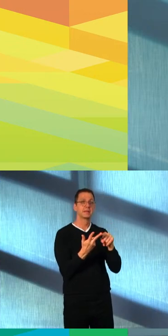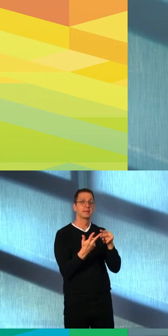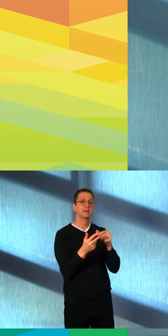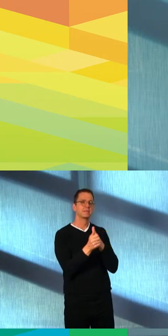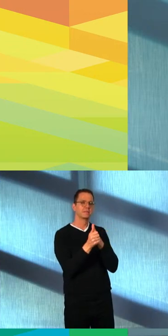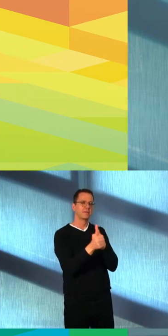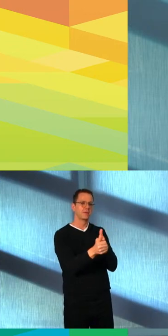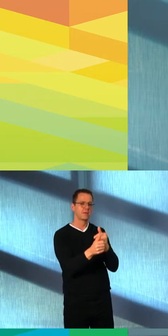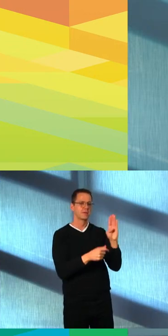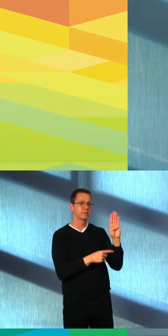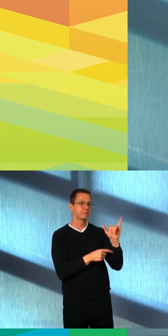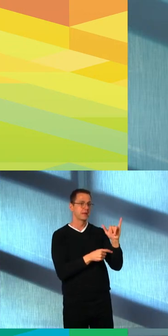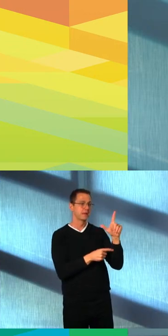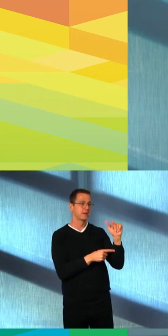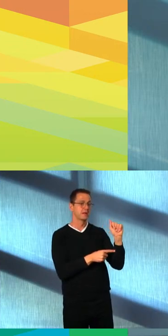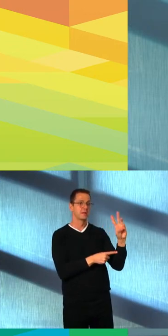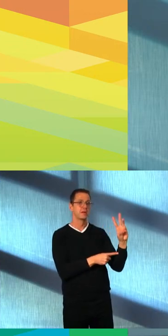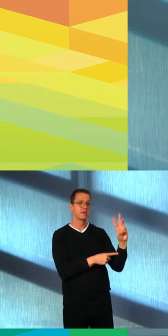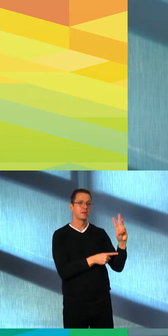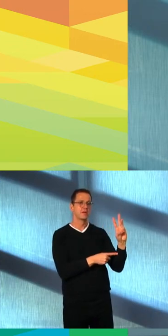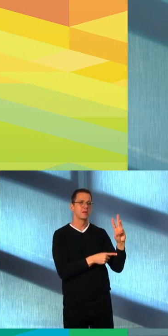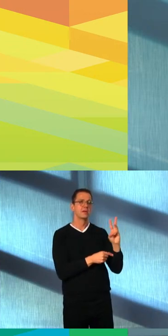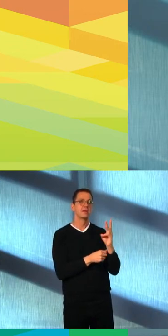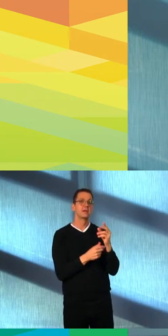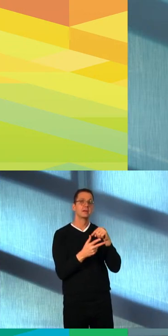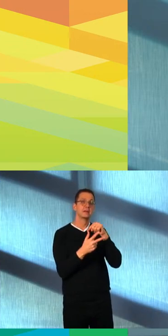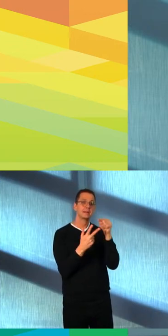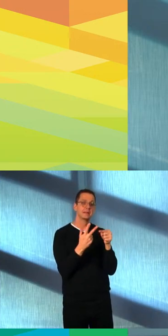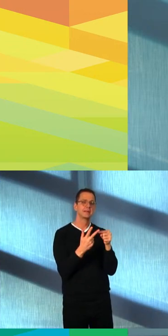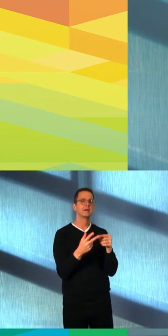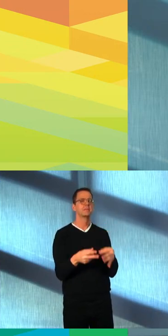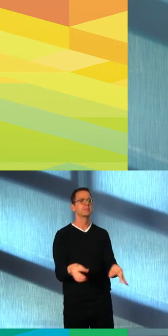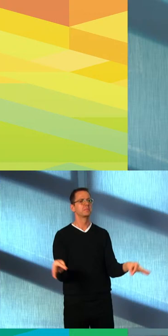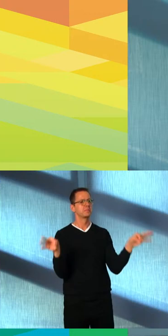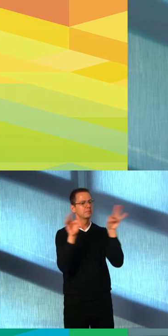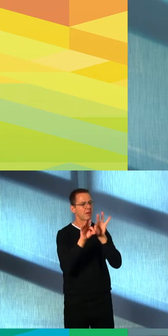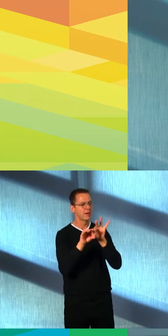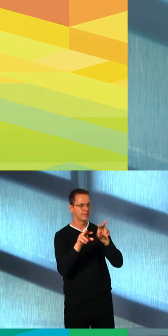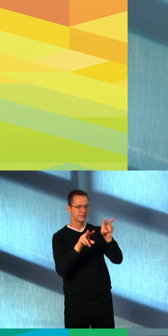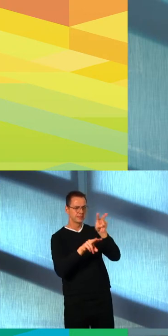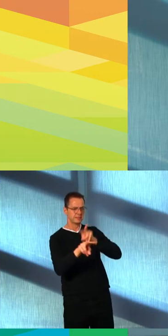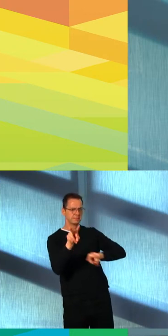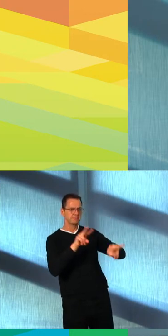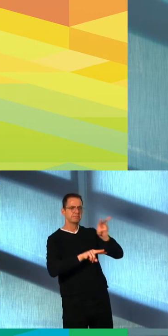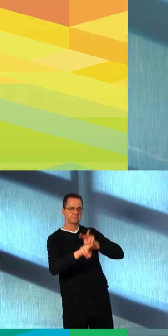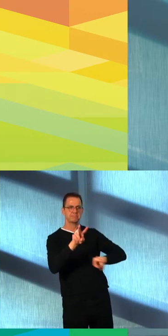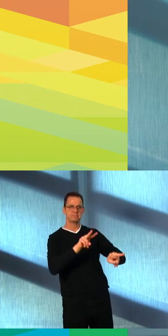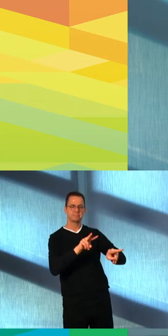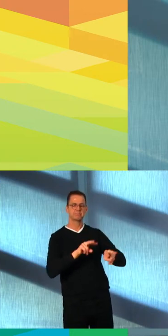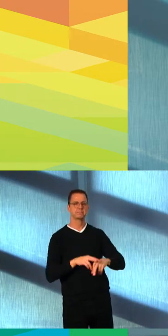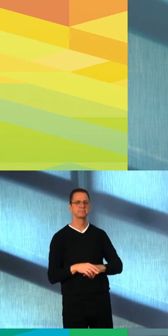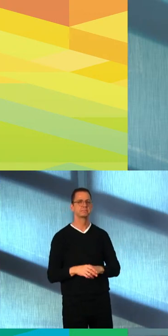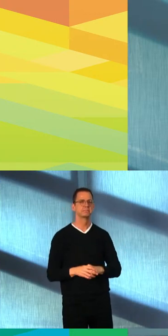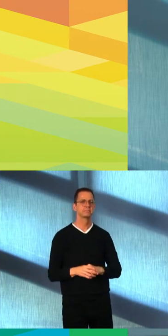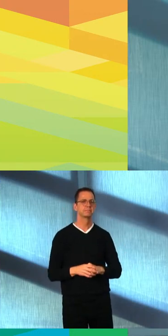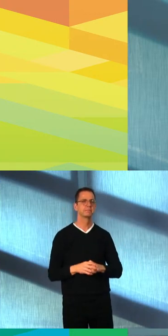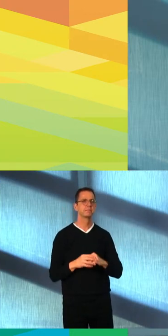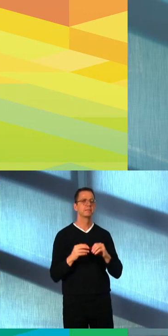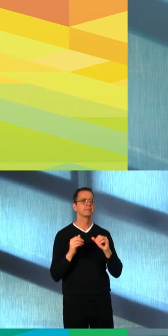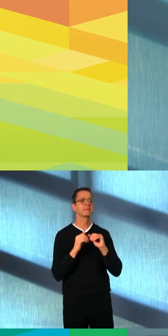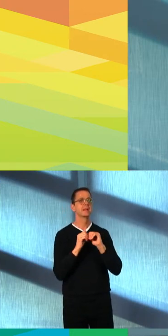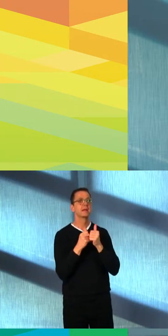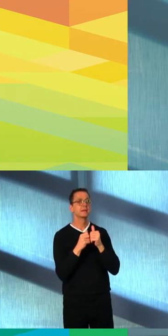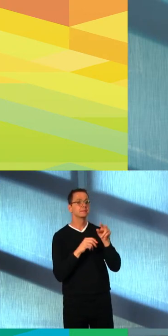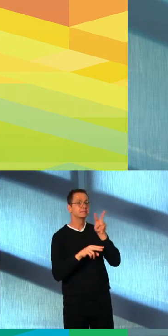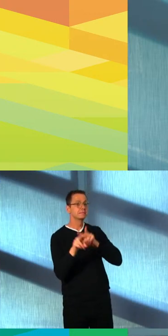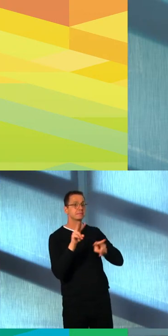and timely. We monitor the health of Edmontonians not just by COVID case and hospitalization numbers, but also by